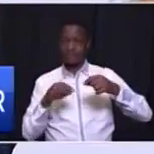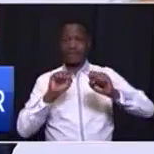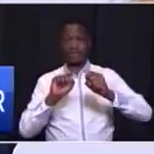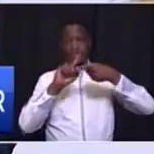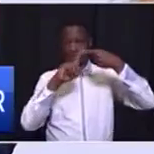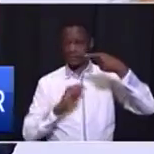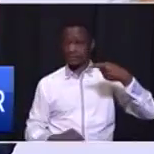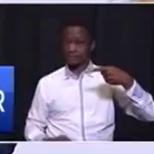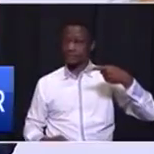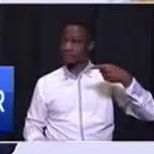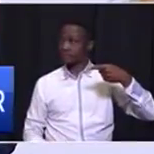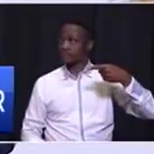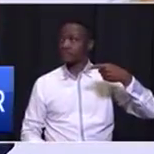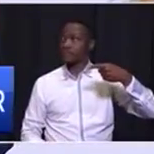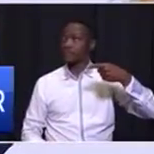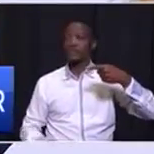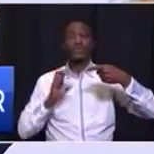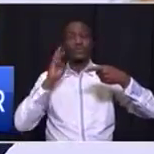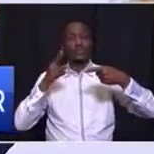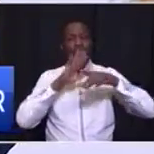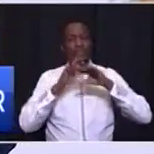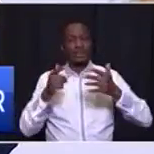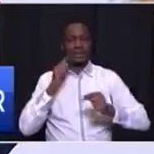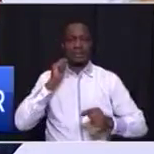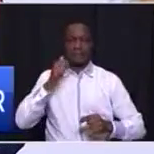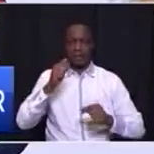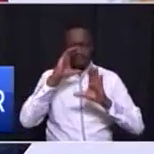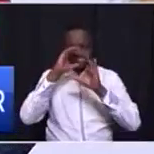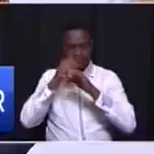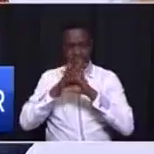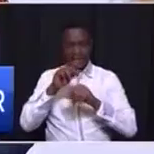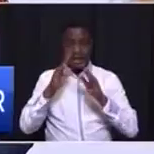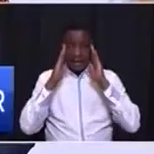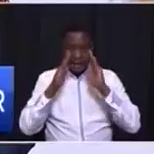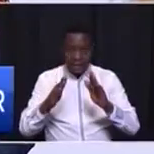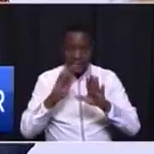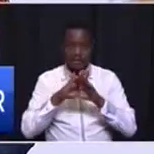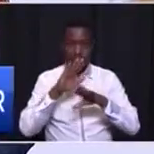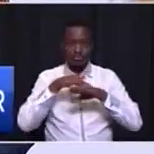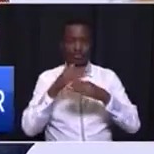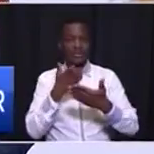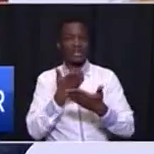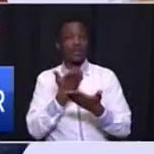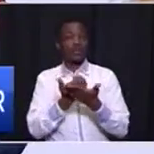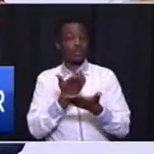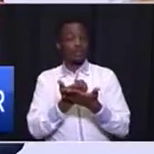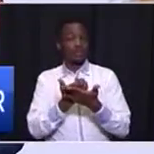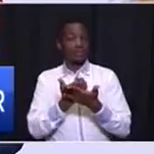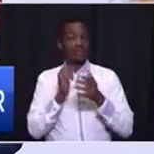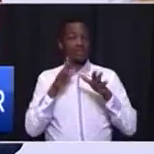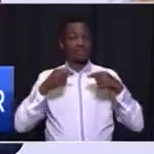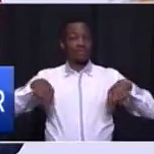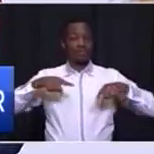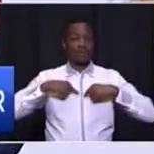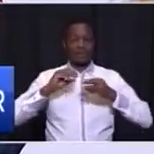Firstly, we will pay significant attention to the economy in order to